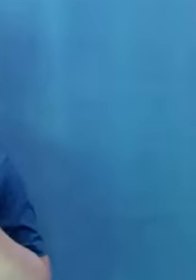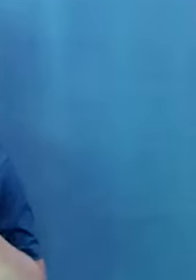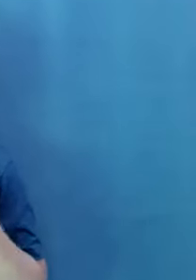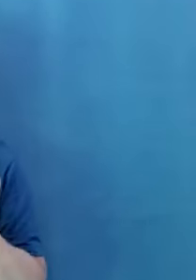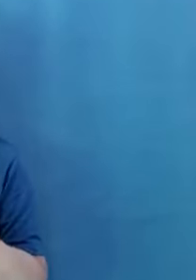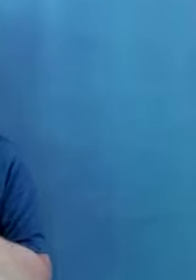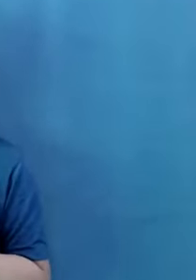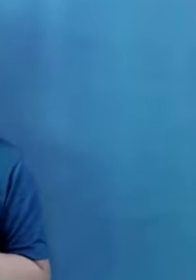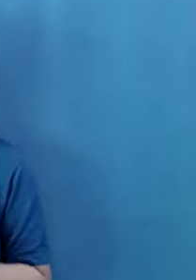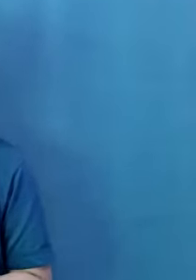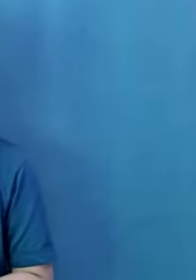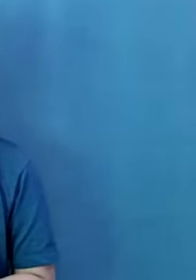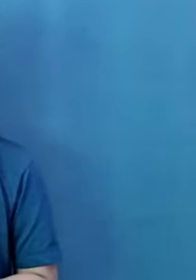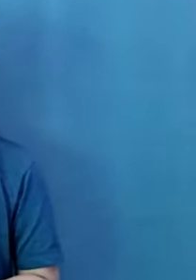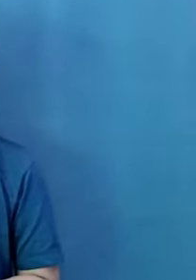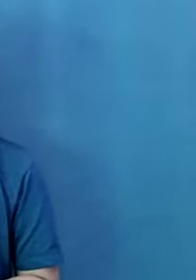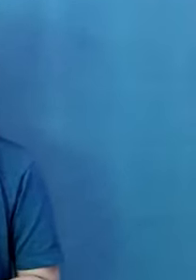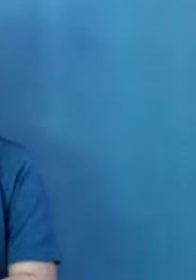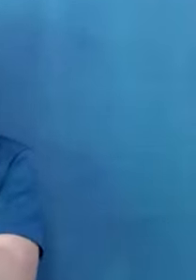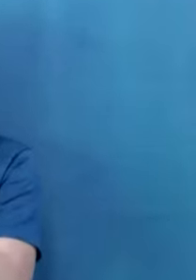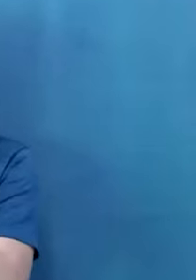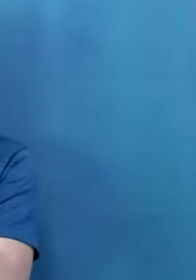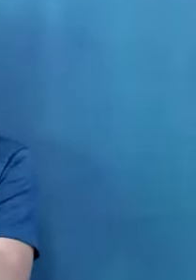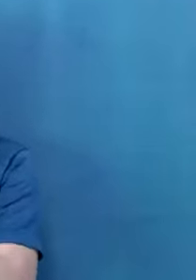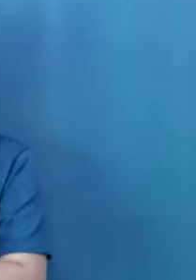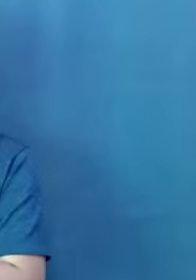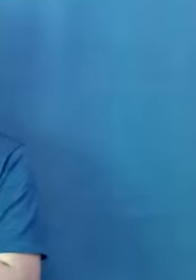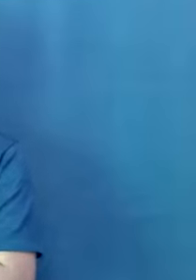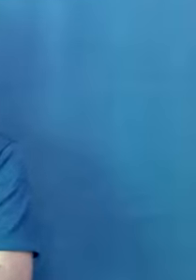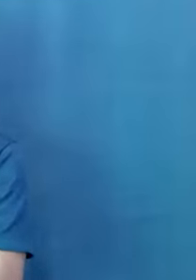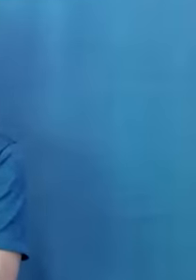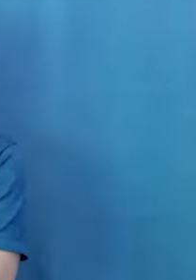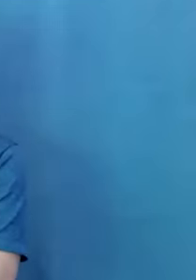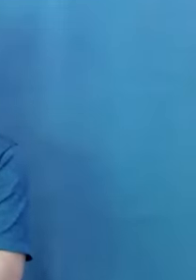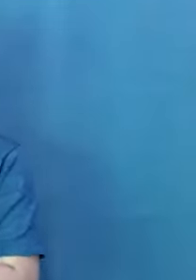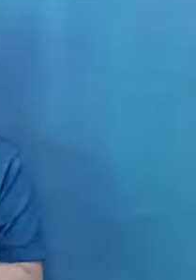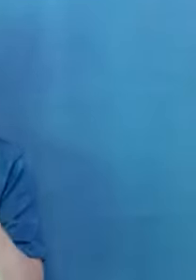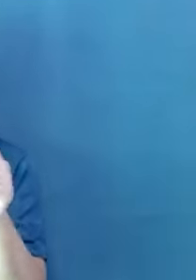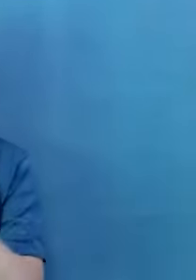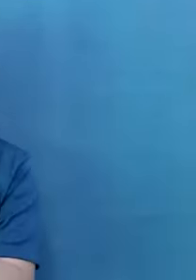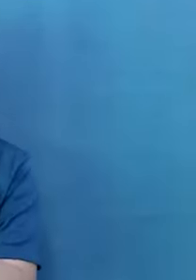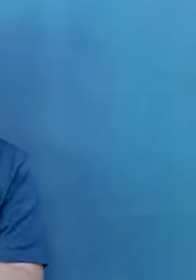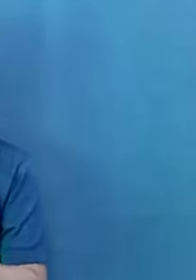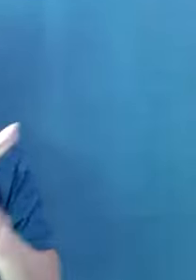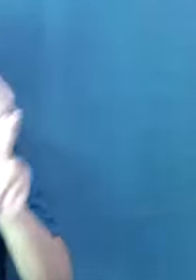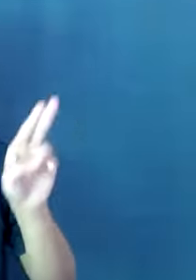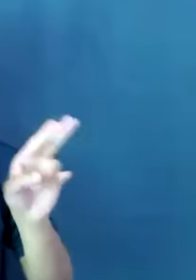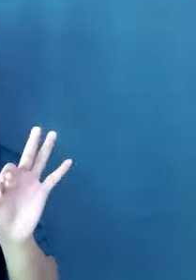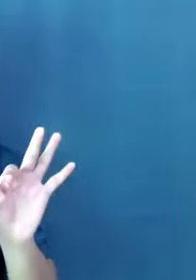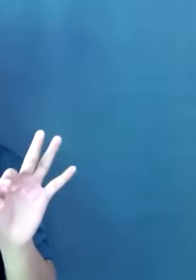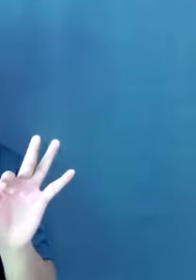and international, a Japanese and a Filipino sign language interpreter. But what's important is that we're able to,